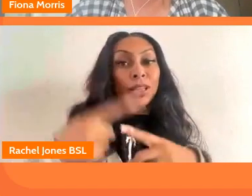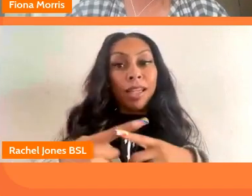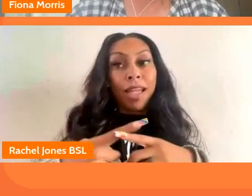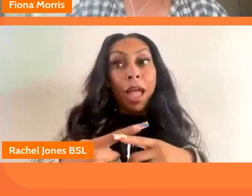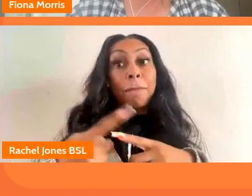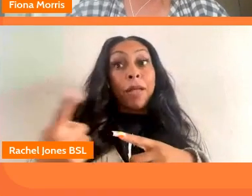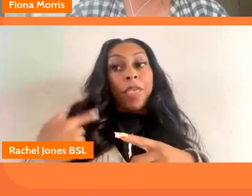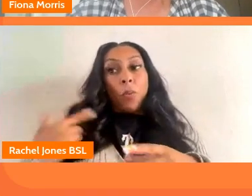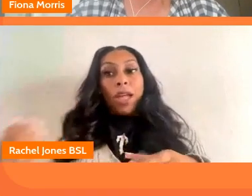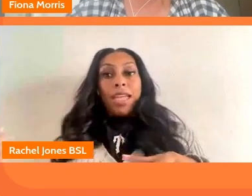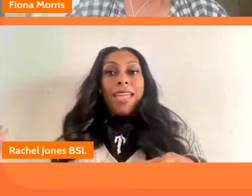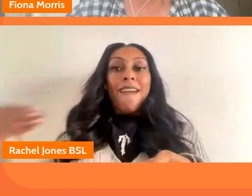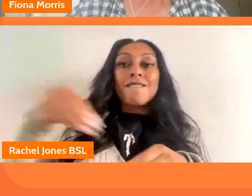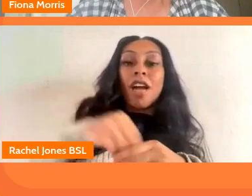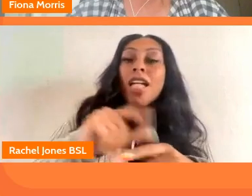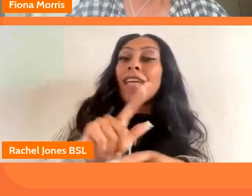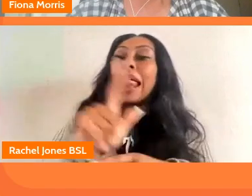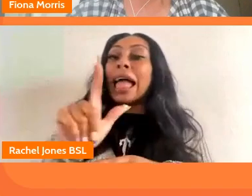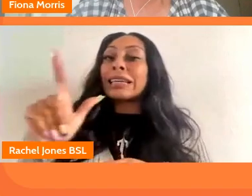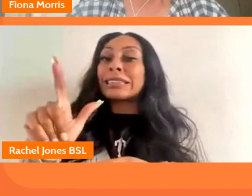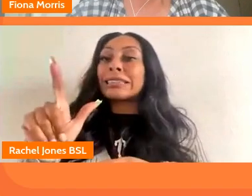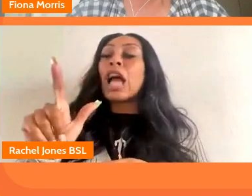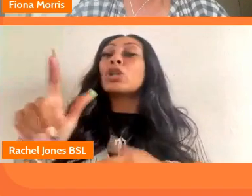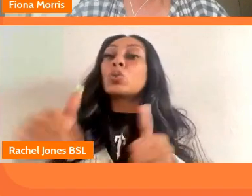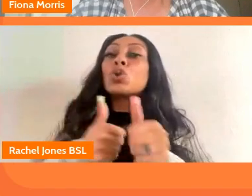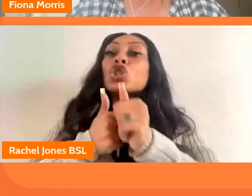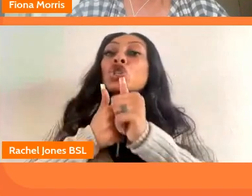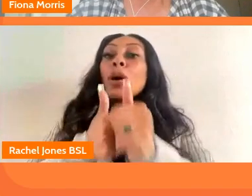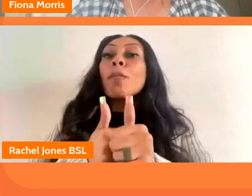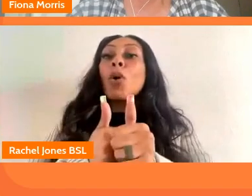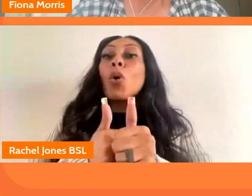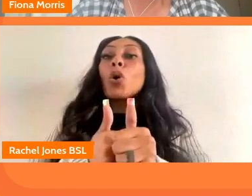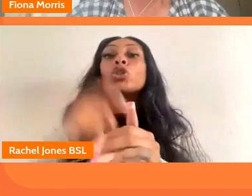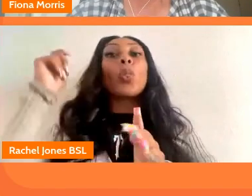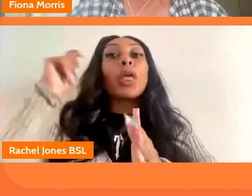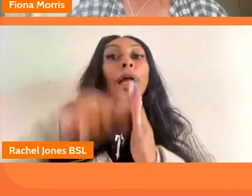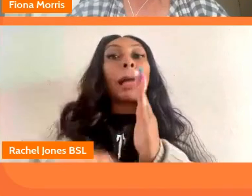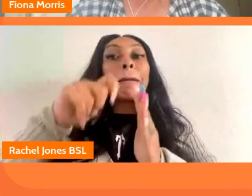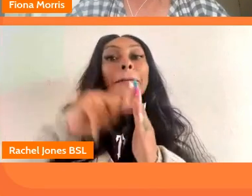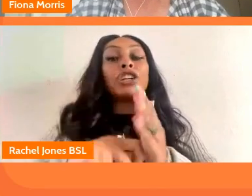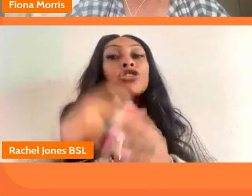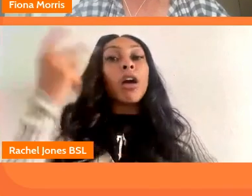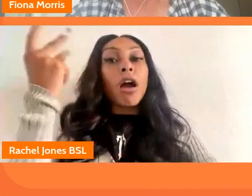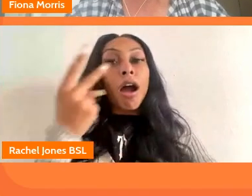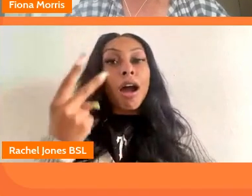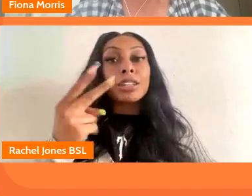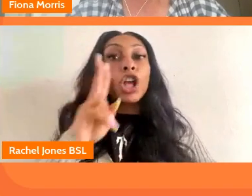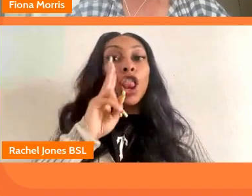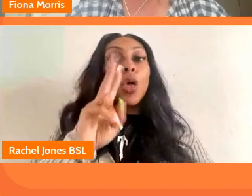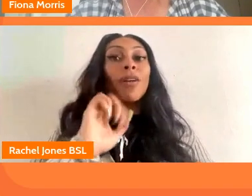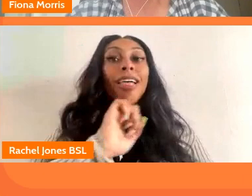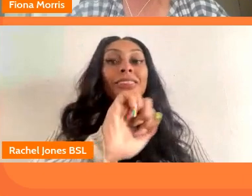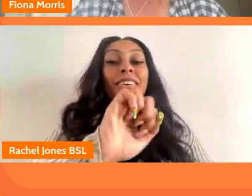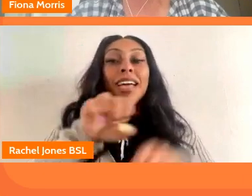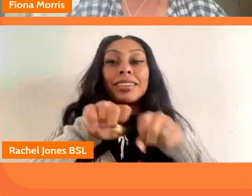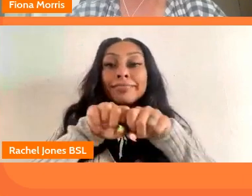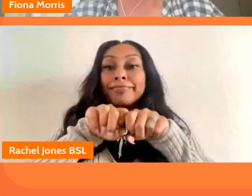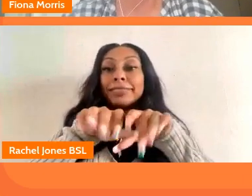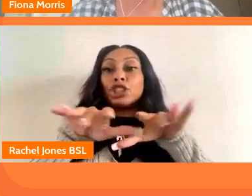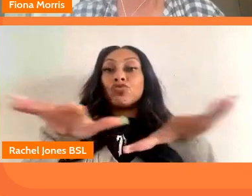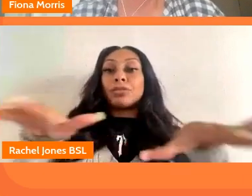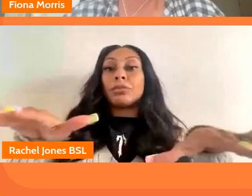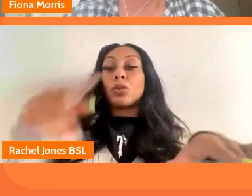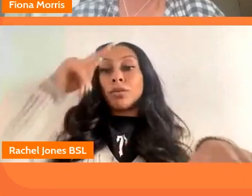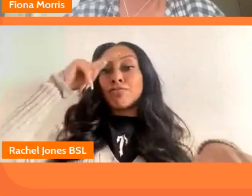in to actually give that support to the to the commissioned artists to look at their own distribution potential profile